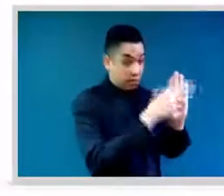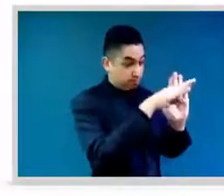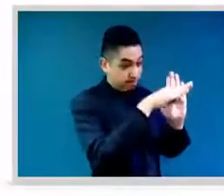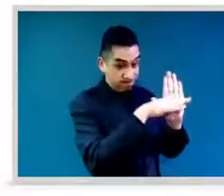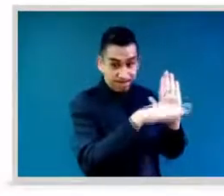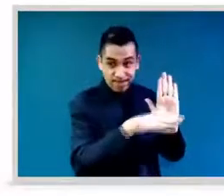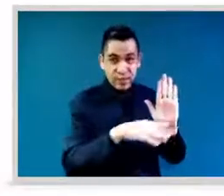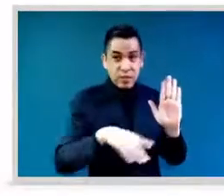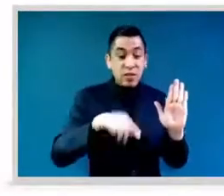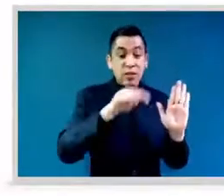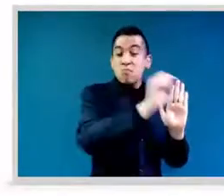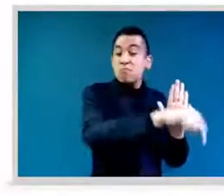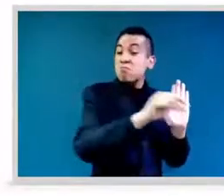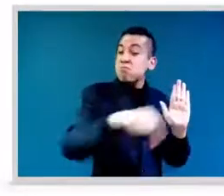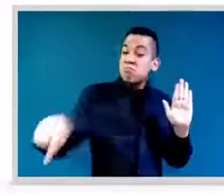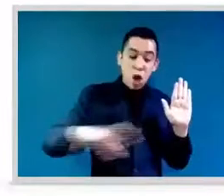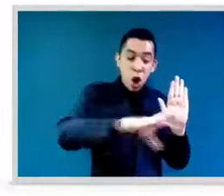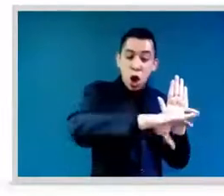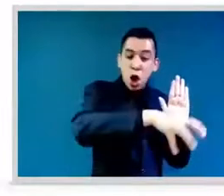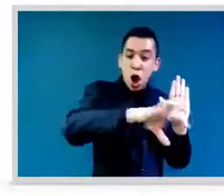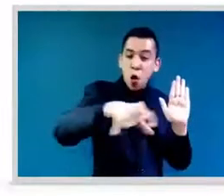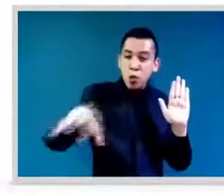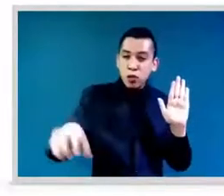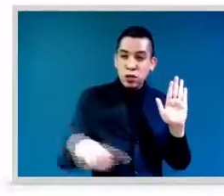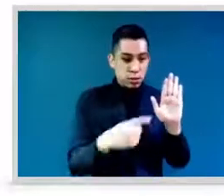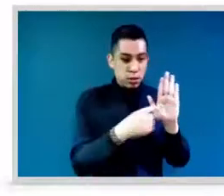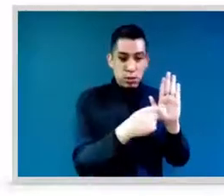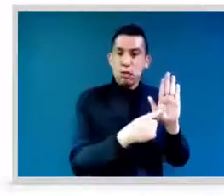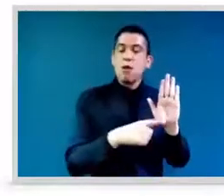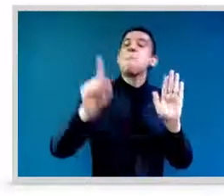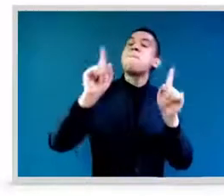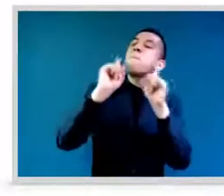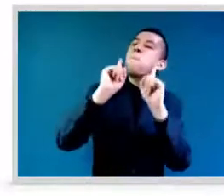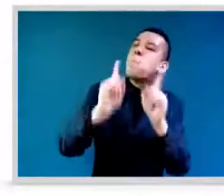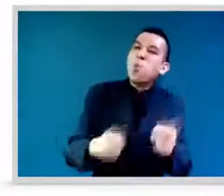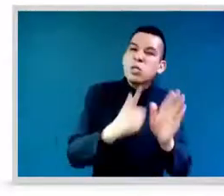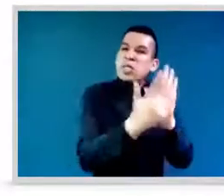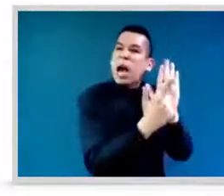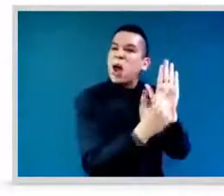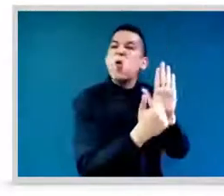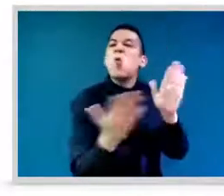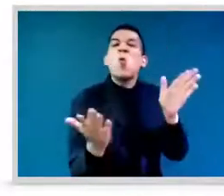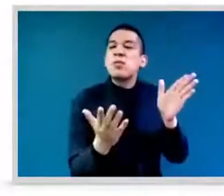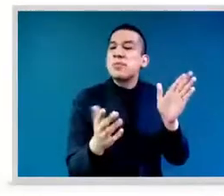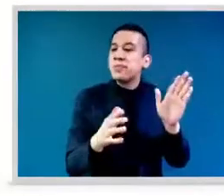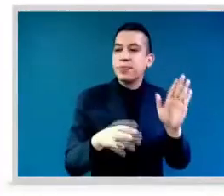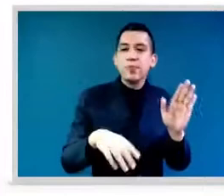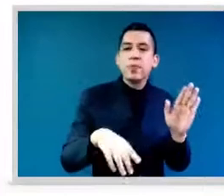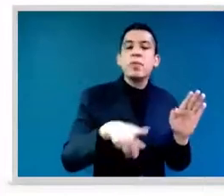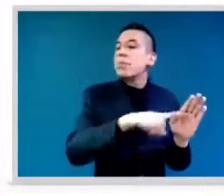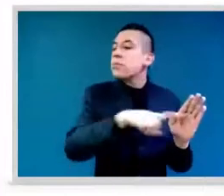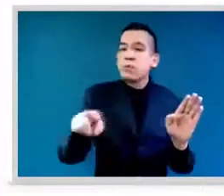juridically obligatory, obligatory in the lists electorate, obligatory in the states,